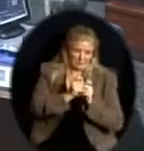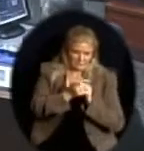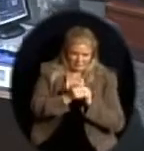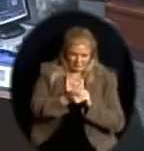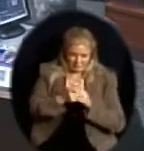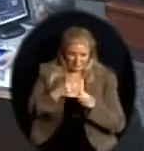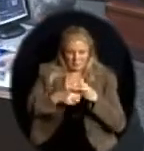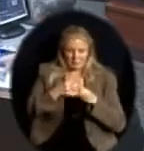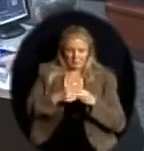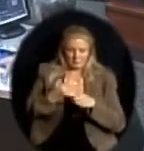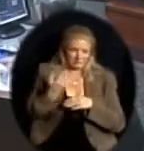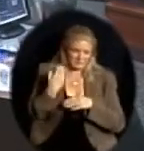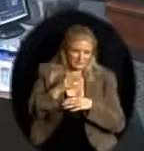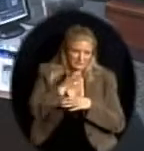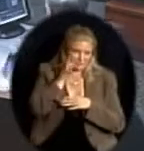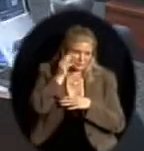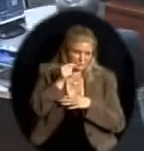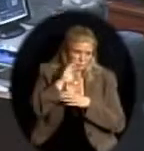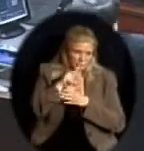Thank you. Thank You're welcome.